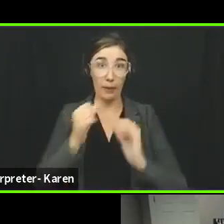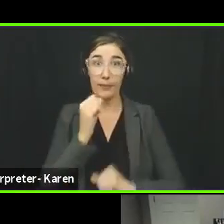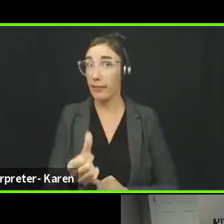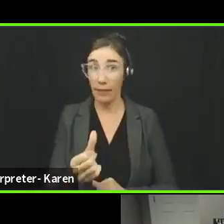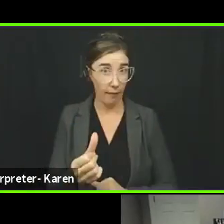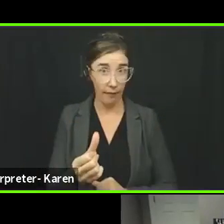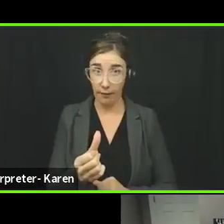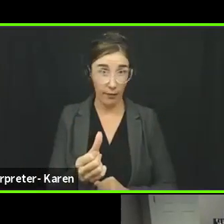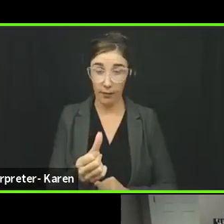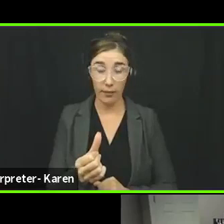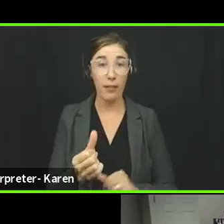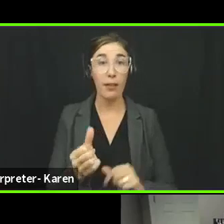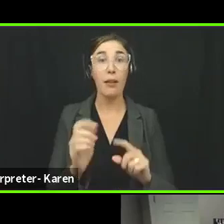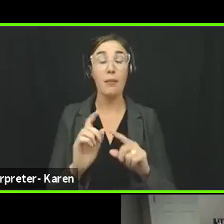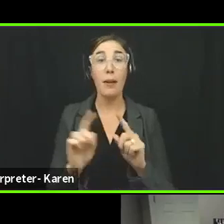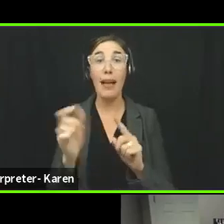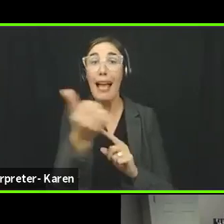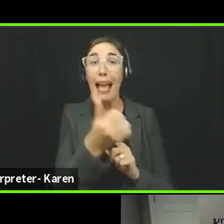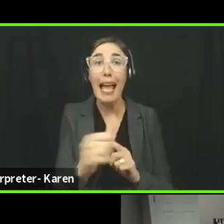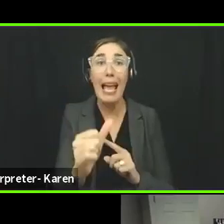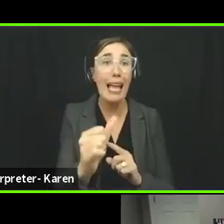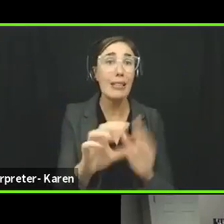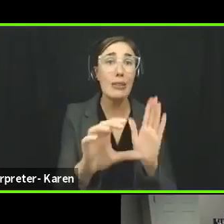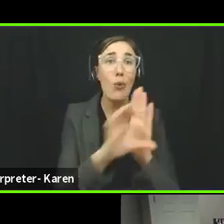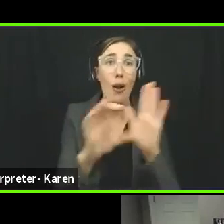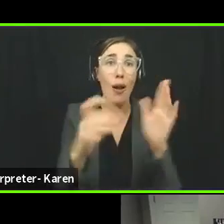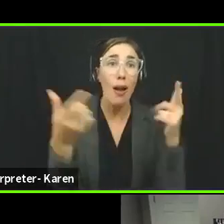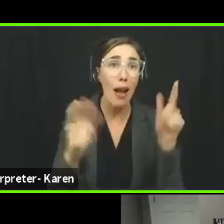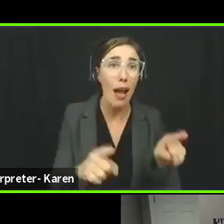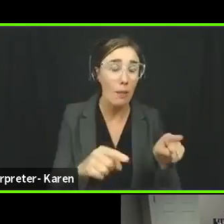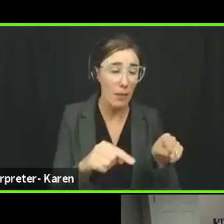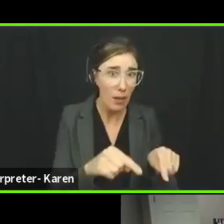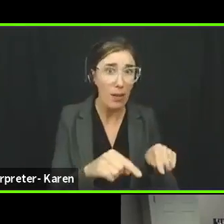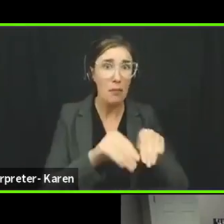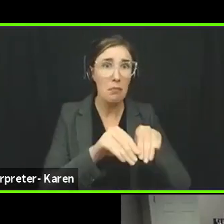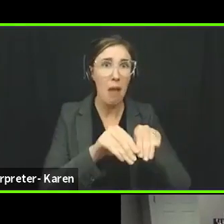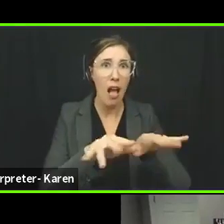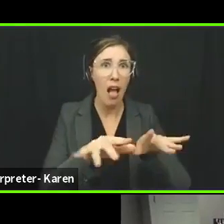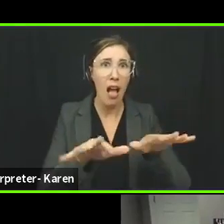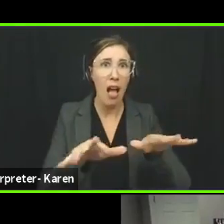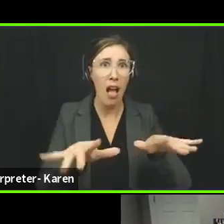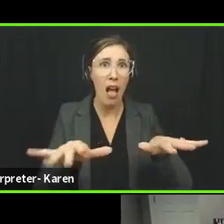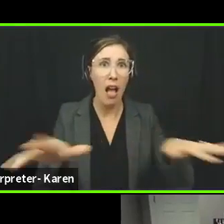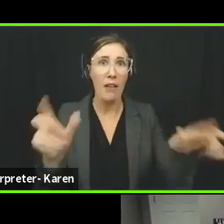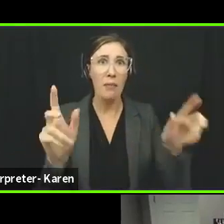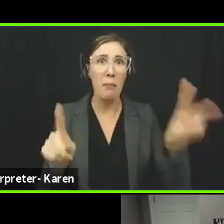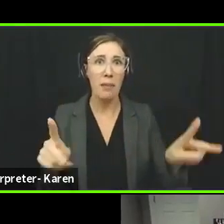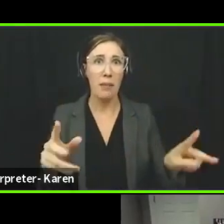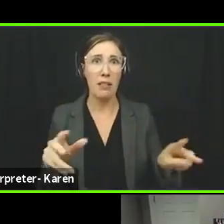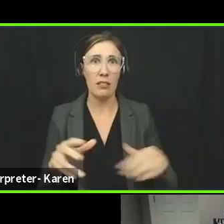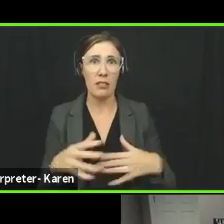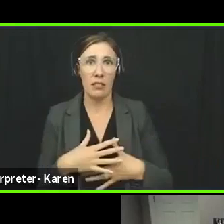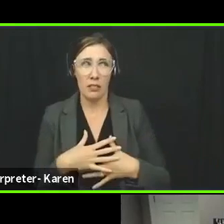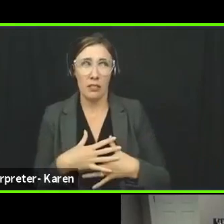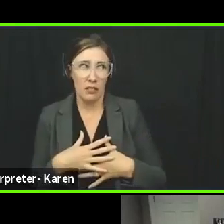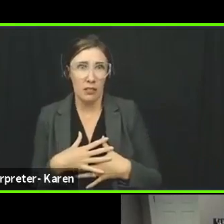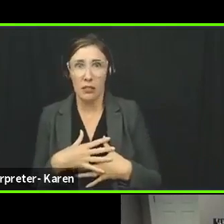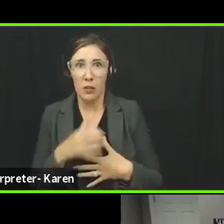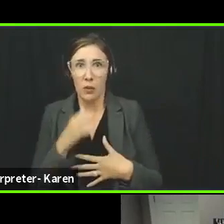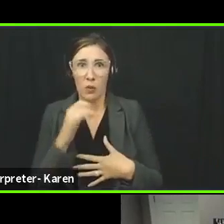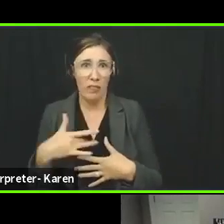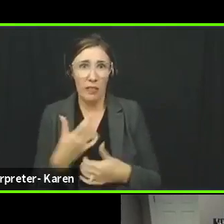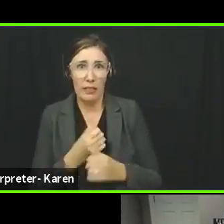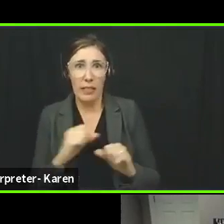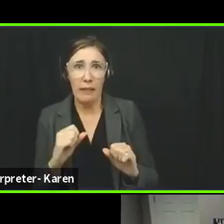one that happens creates a feeling an environment of fear where people feel unsafe. But I think it